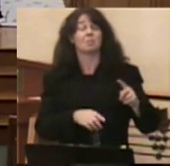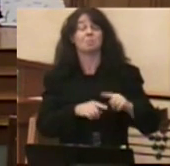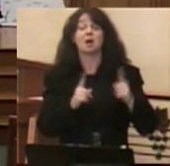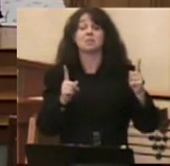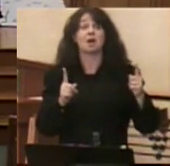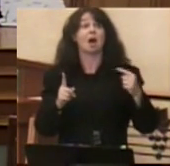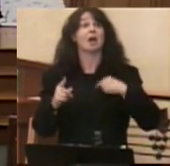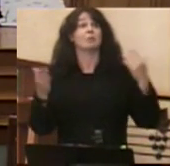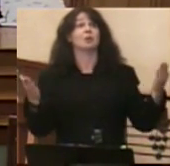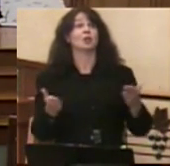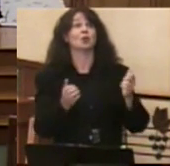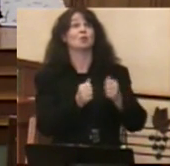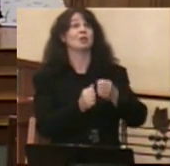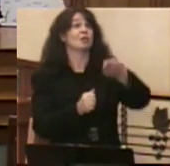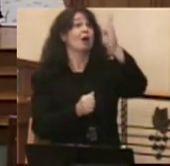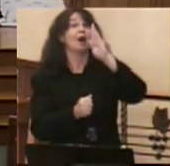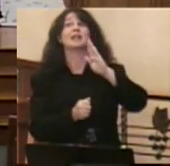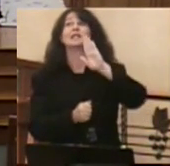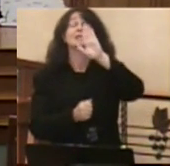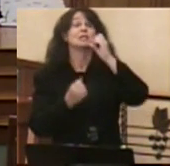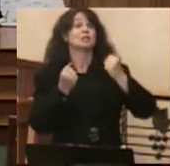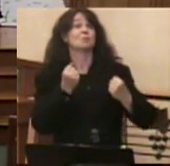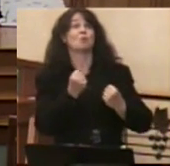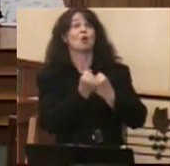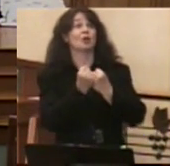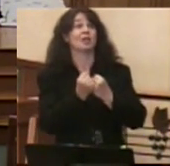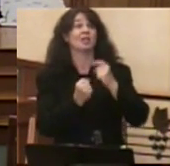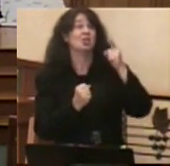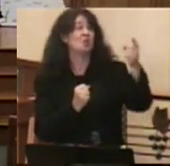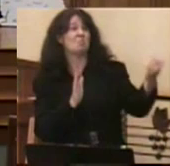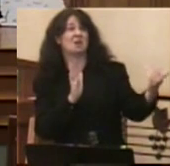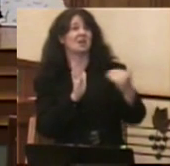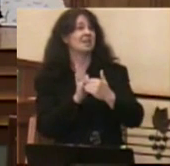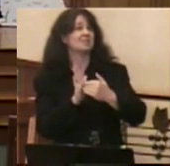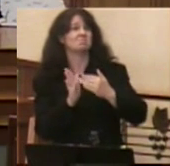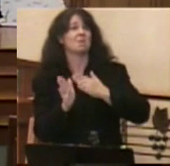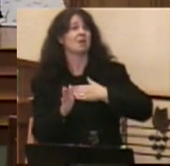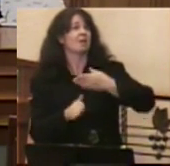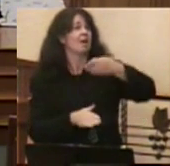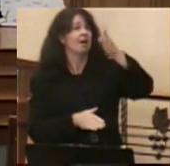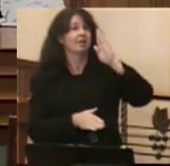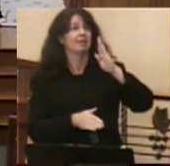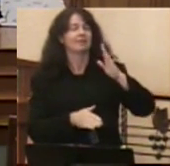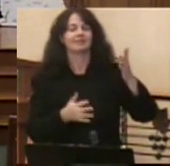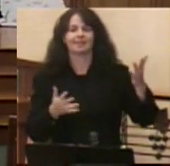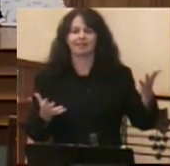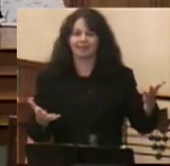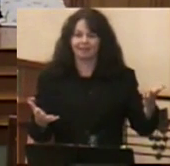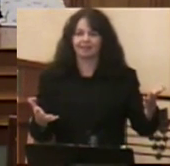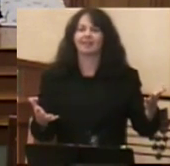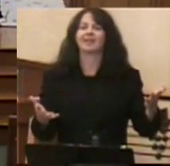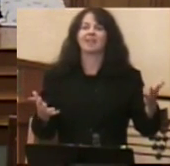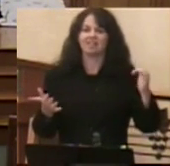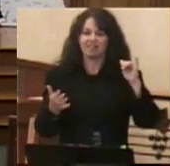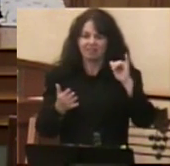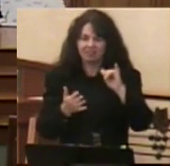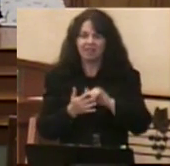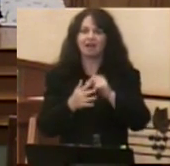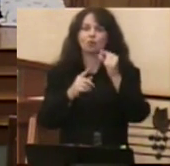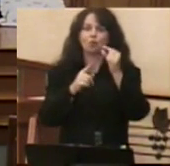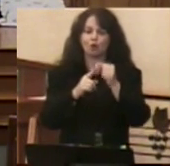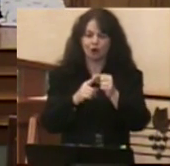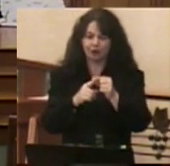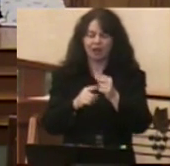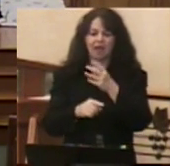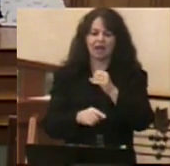Israel, whom you have defied. And there it is. That word and a